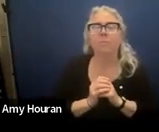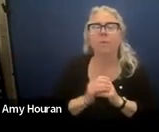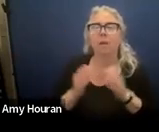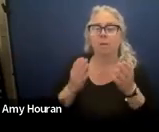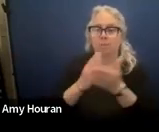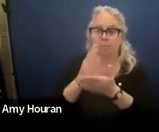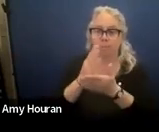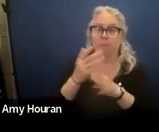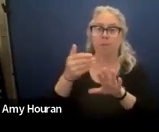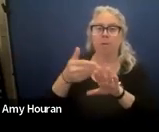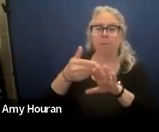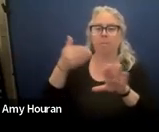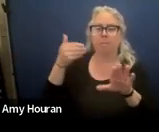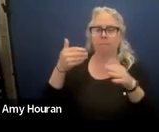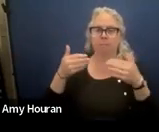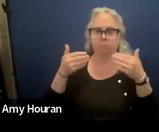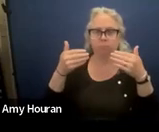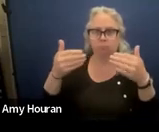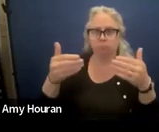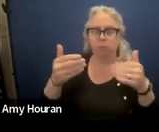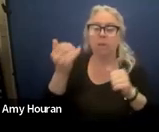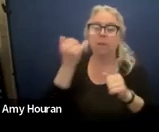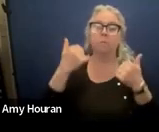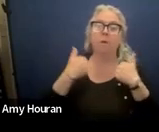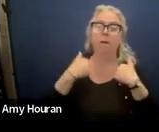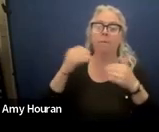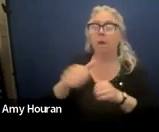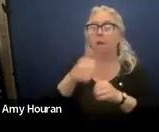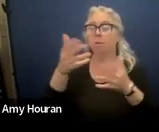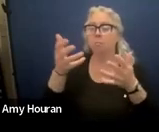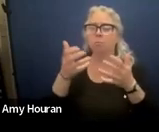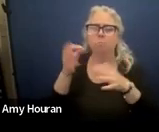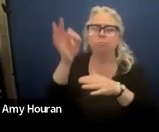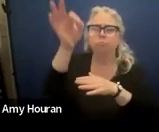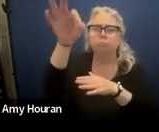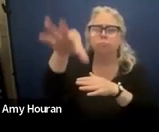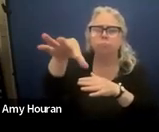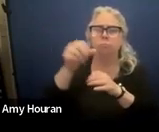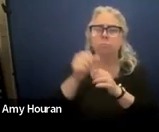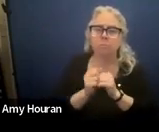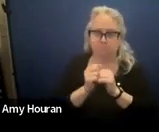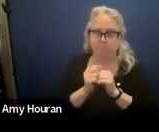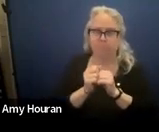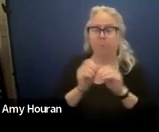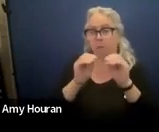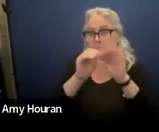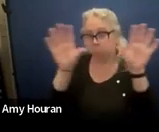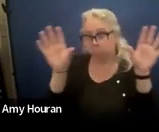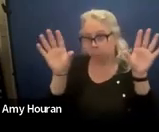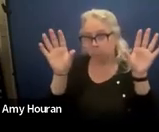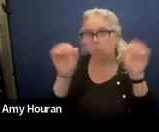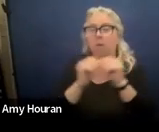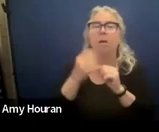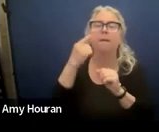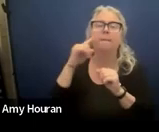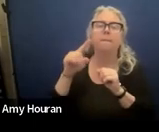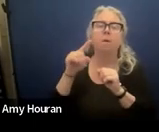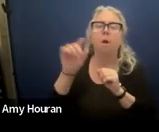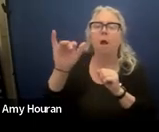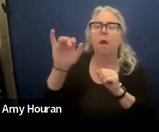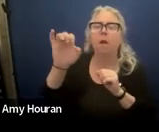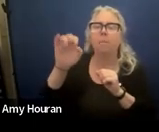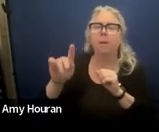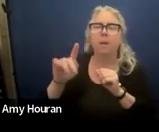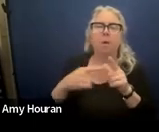before we get started if you guys um have anything on your mind that you'd like to um get clarification about for uh regarding ieps